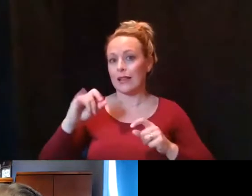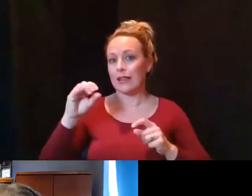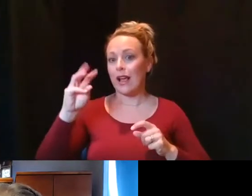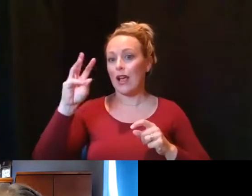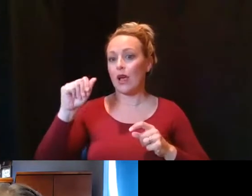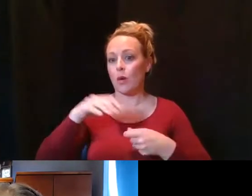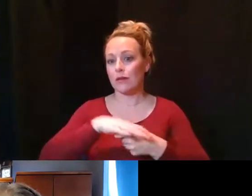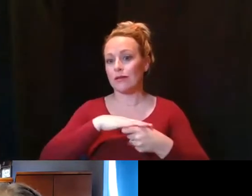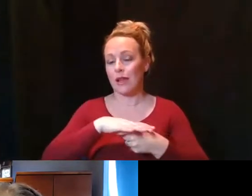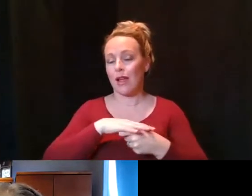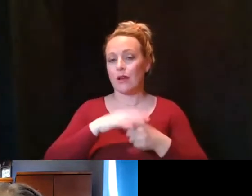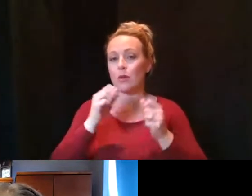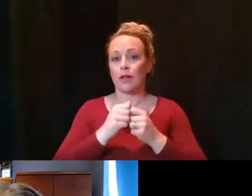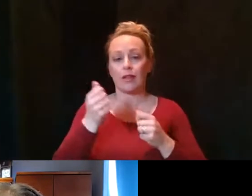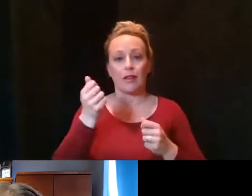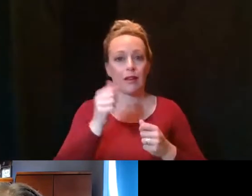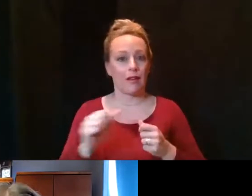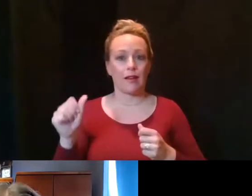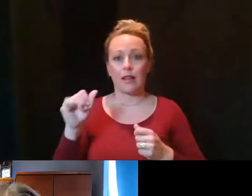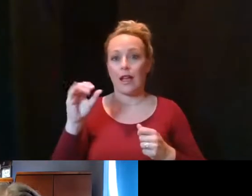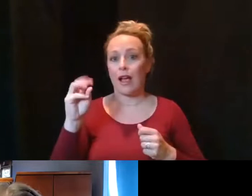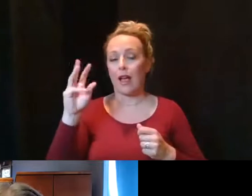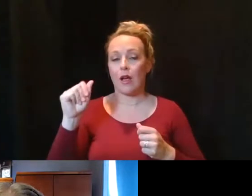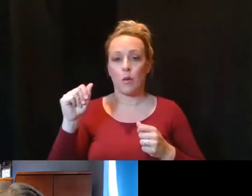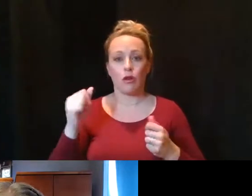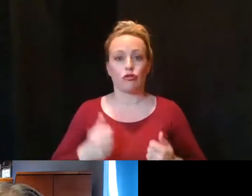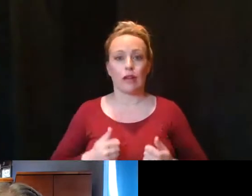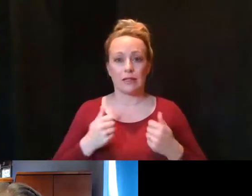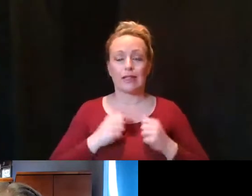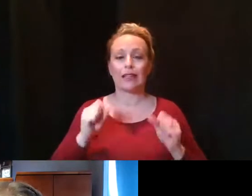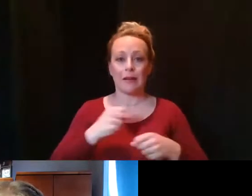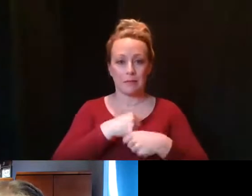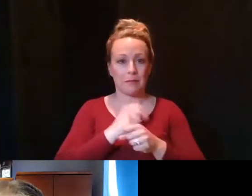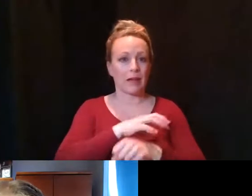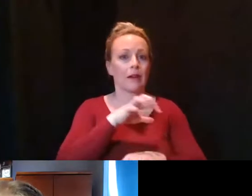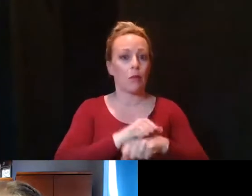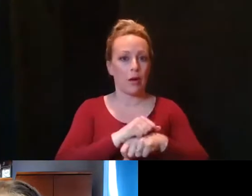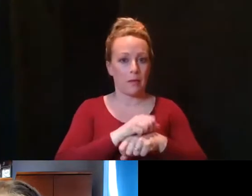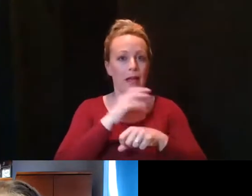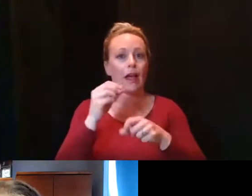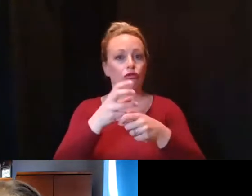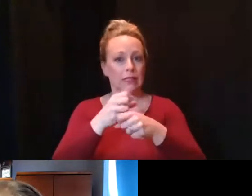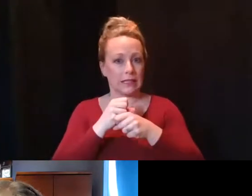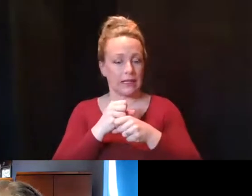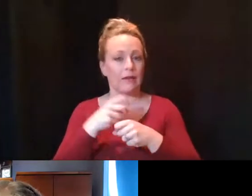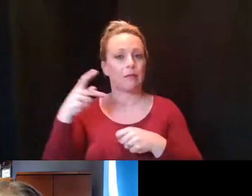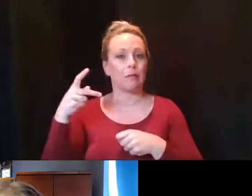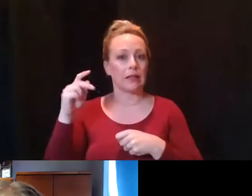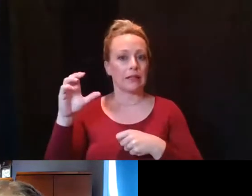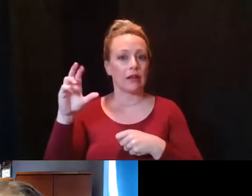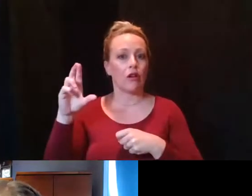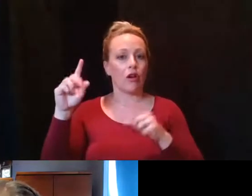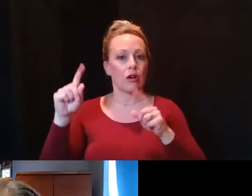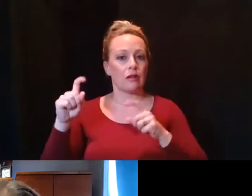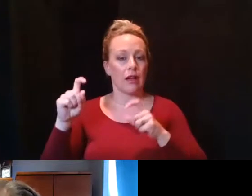any Iowa resident can make an appointment and receive a PCR test in